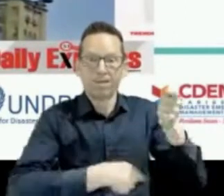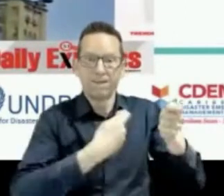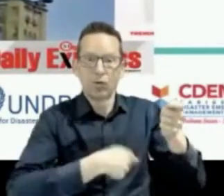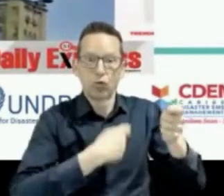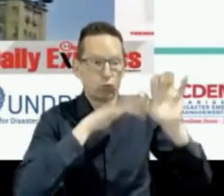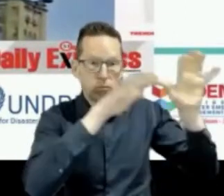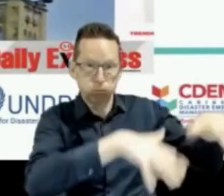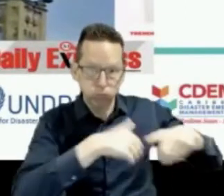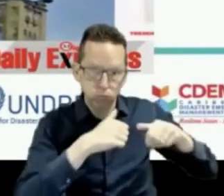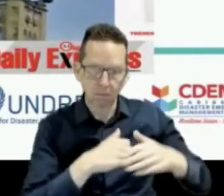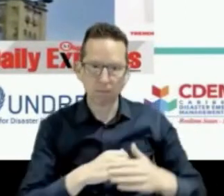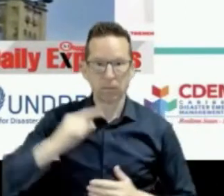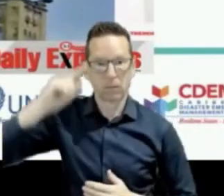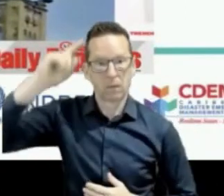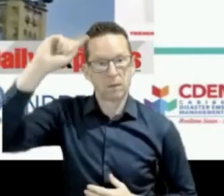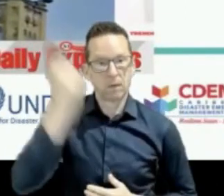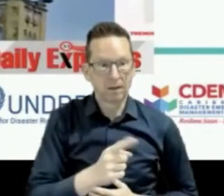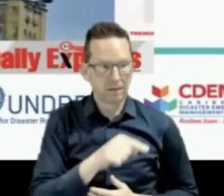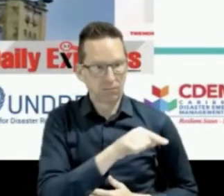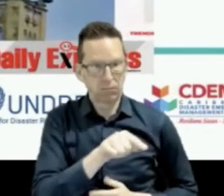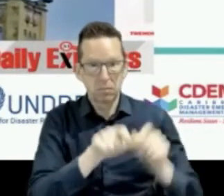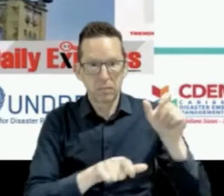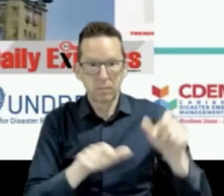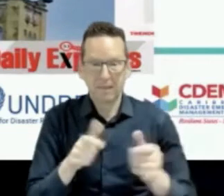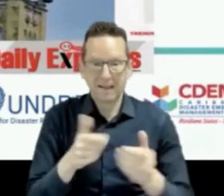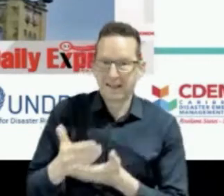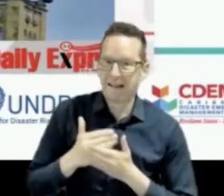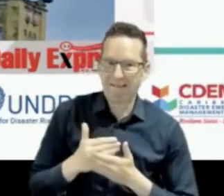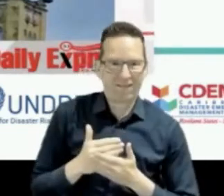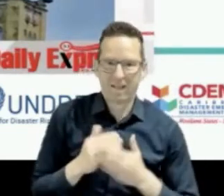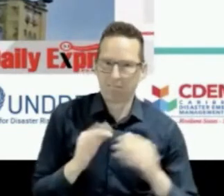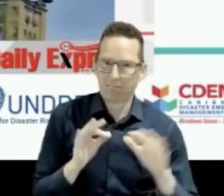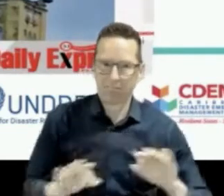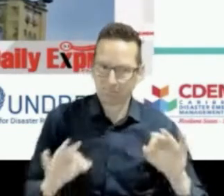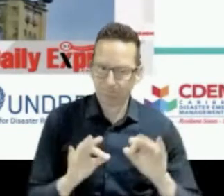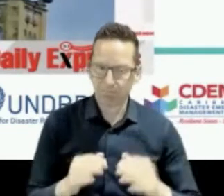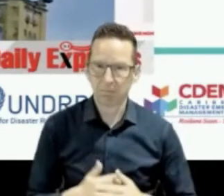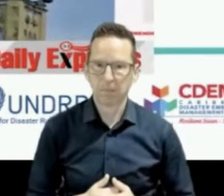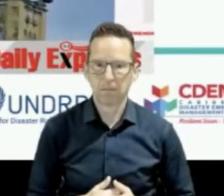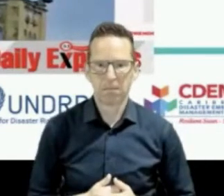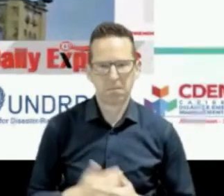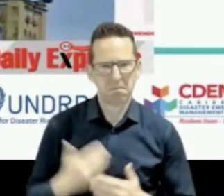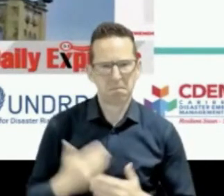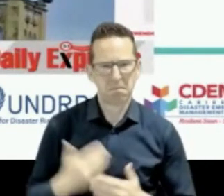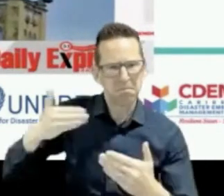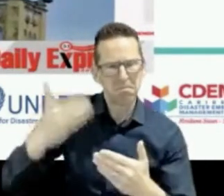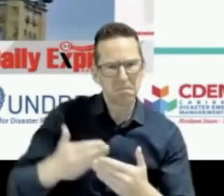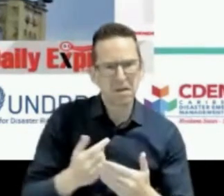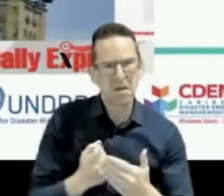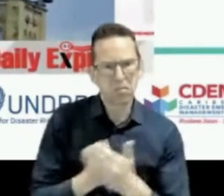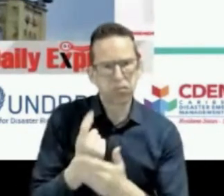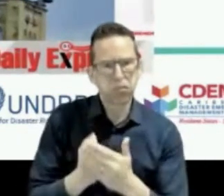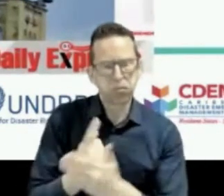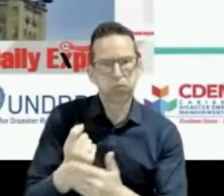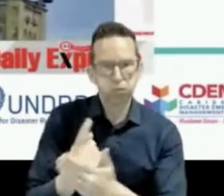danger, with insurance losses that have been increasing over the years actually tripling in the last 15 years, and